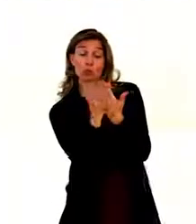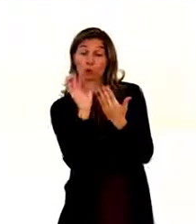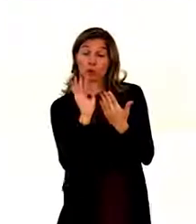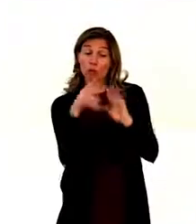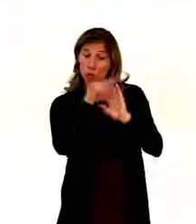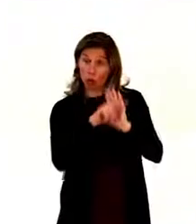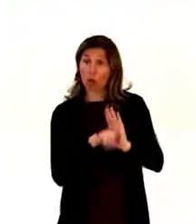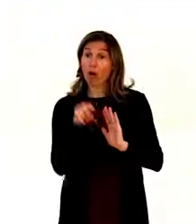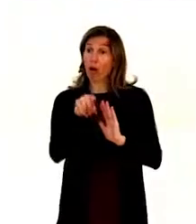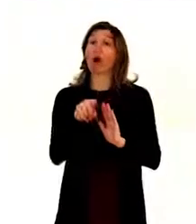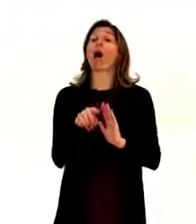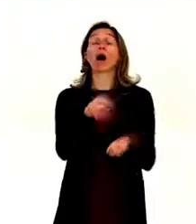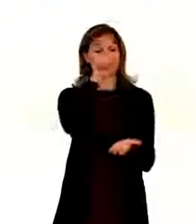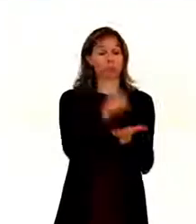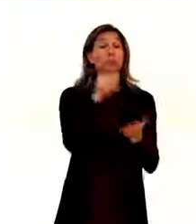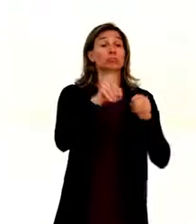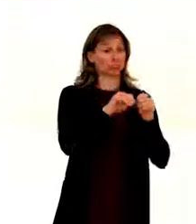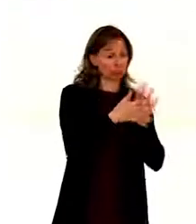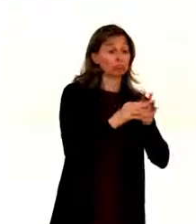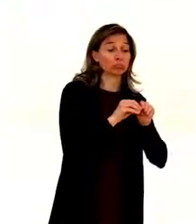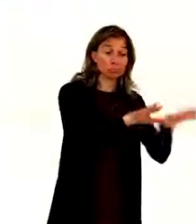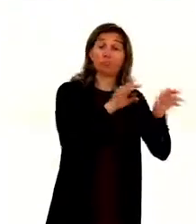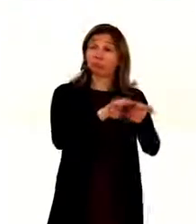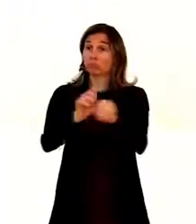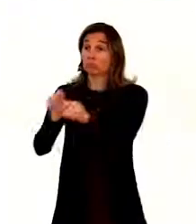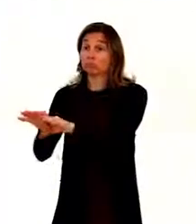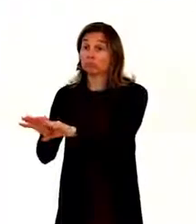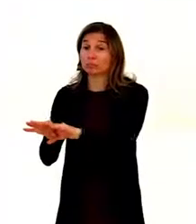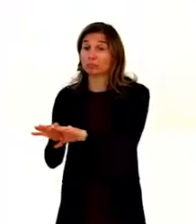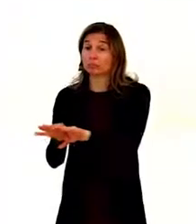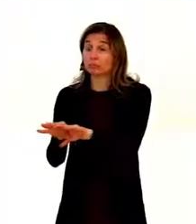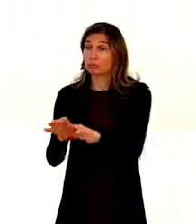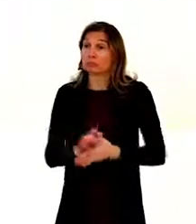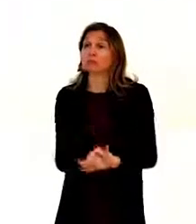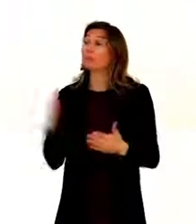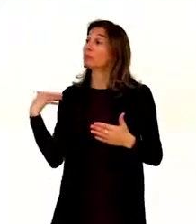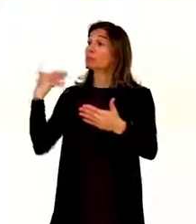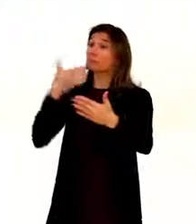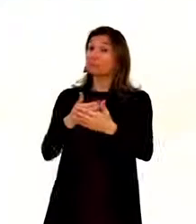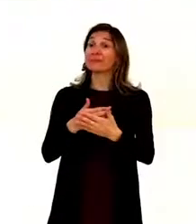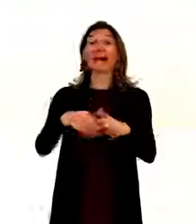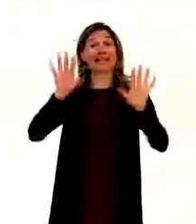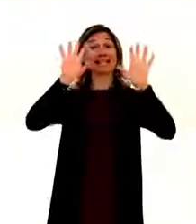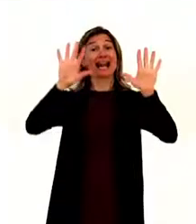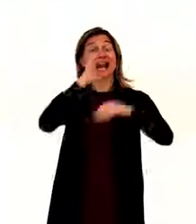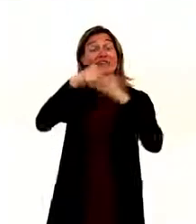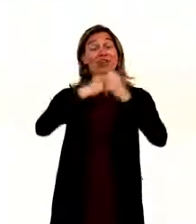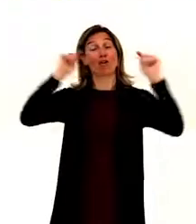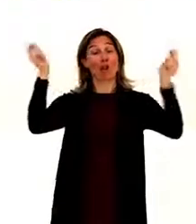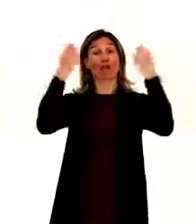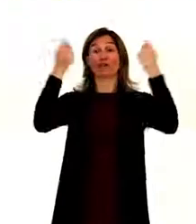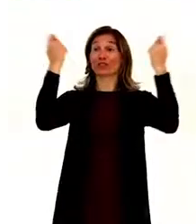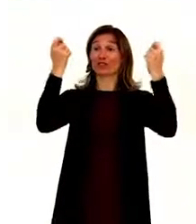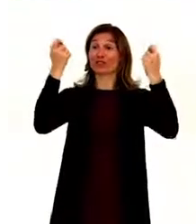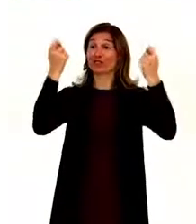entered in force. In the meantime, last year, we have celebrated the 10th anniversary of